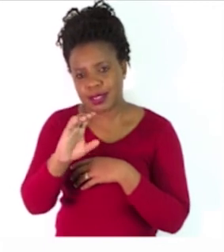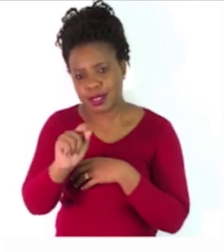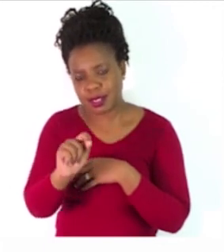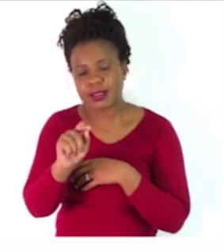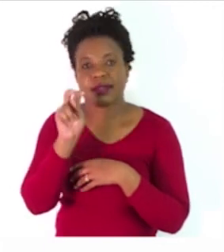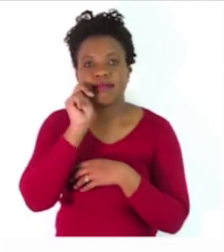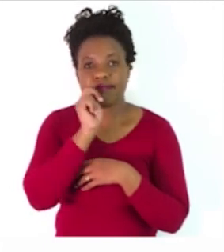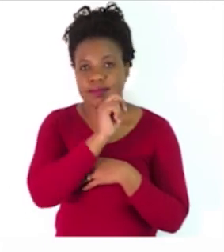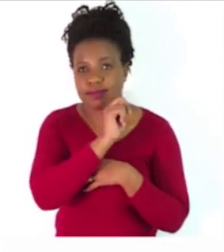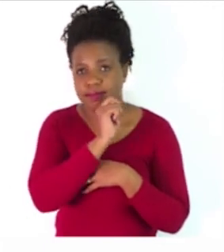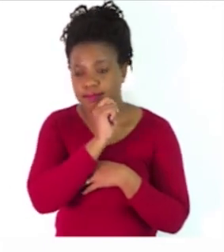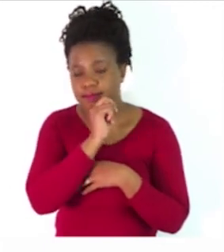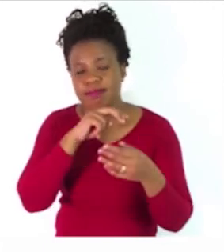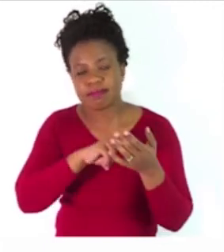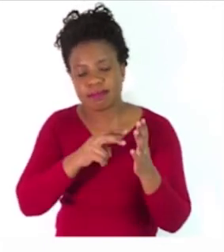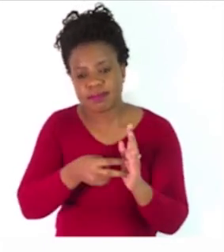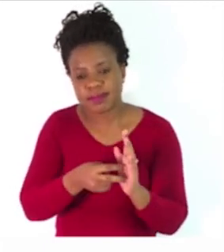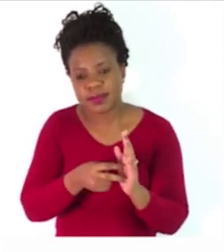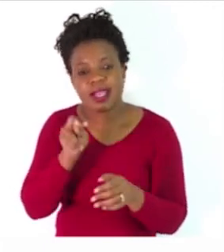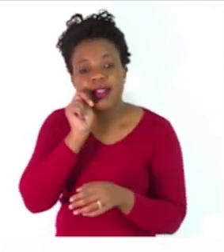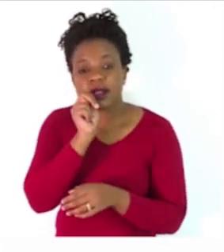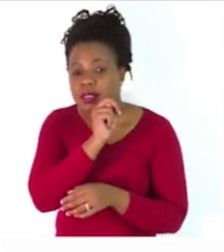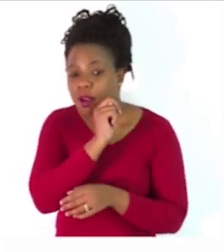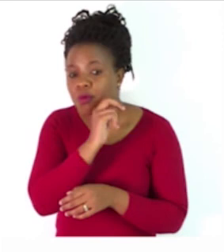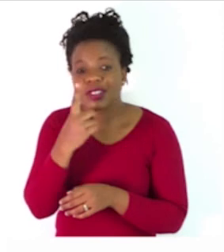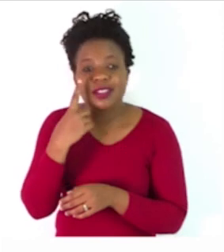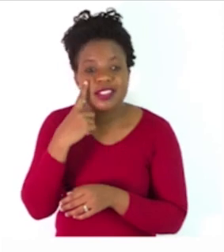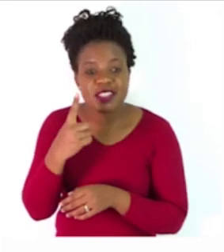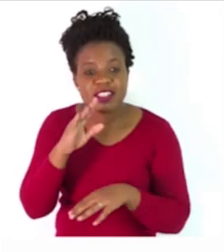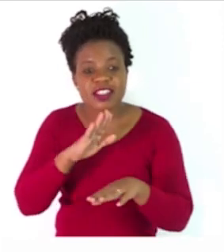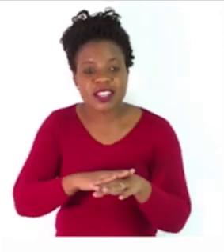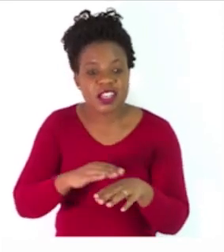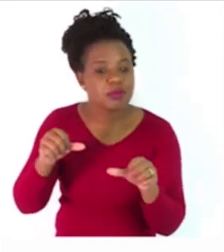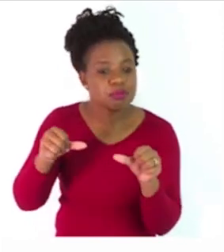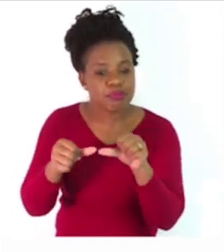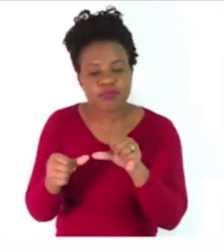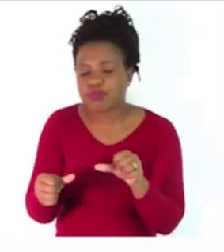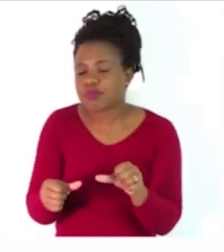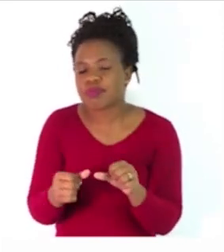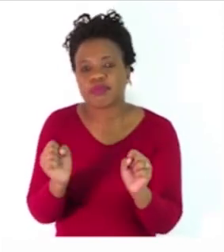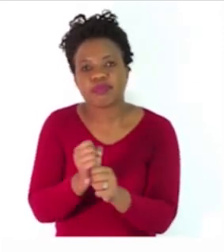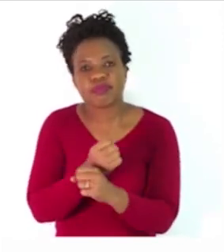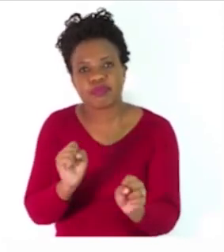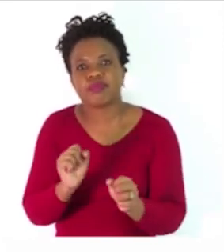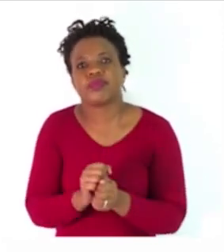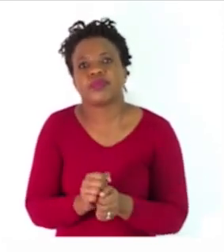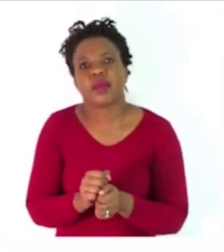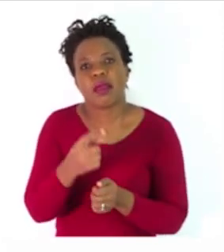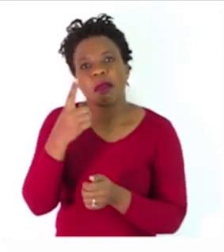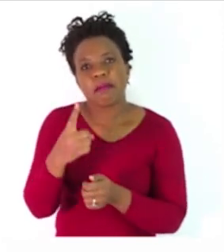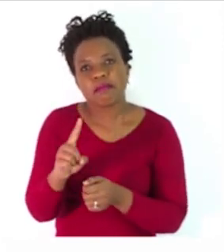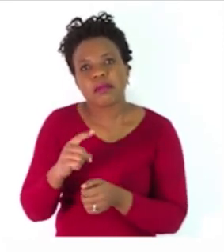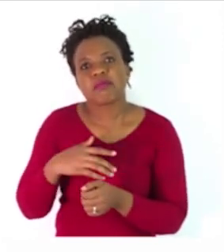touch, or measure. It is feeling a quality of an